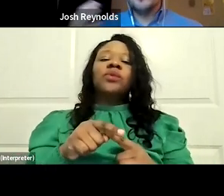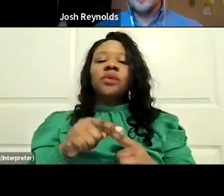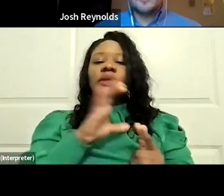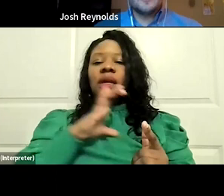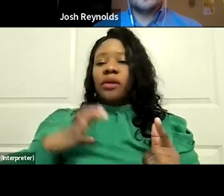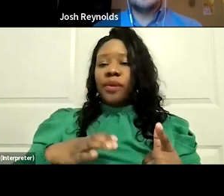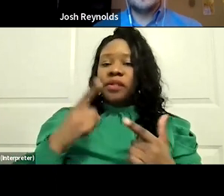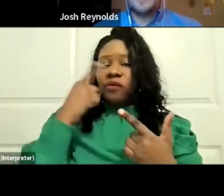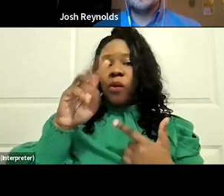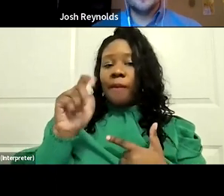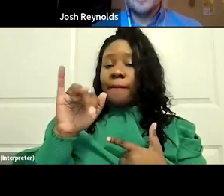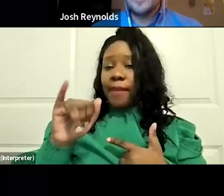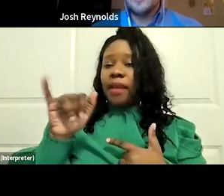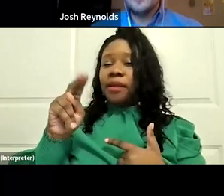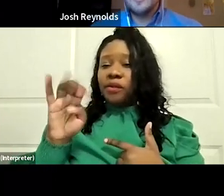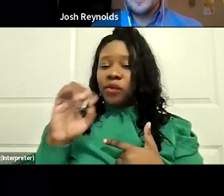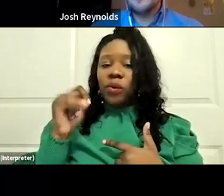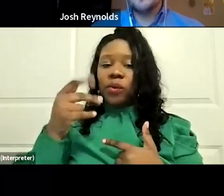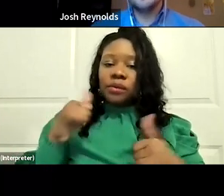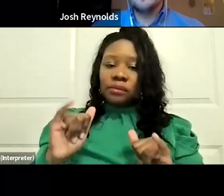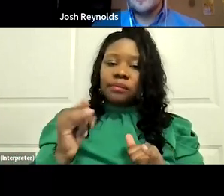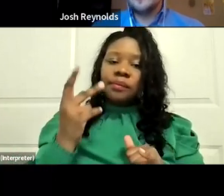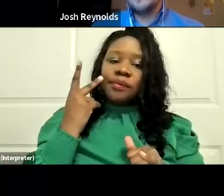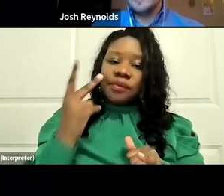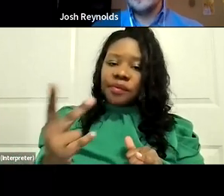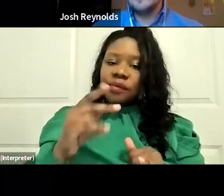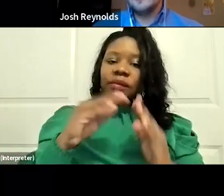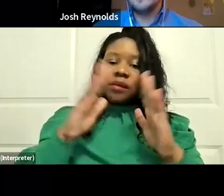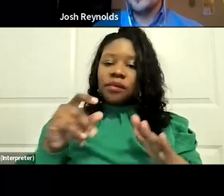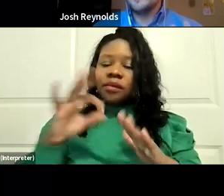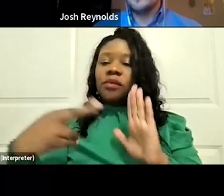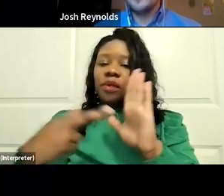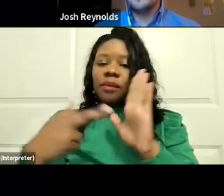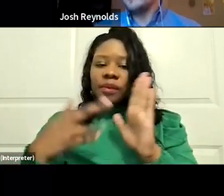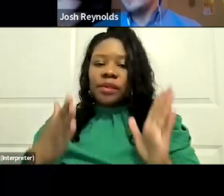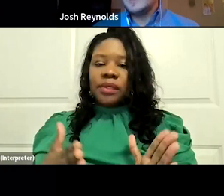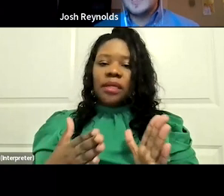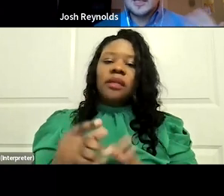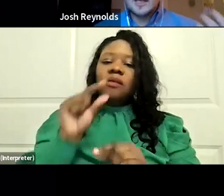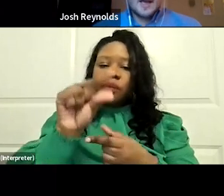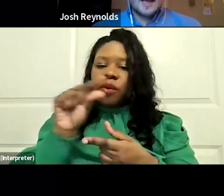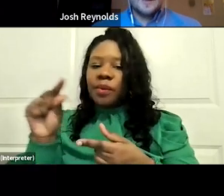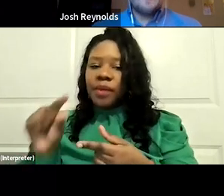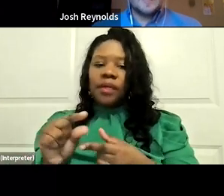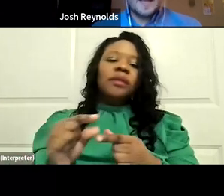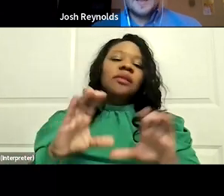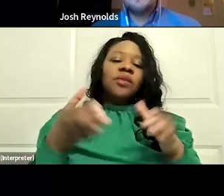June, we'll really start to see the House of Representatives Appropriation Subs Committee to start to mark up their bills for the NEA